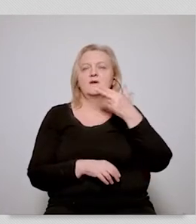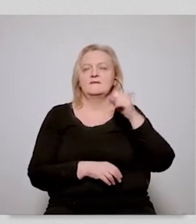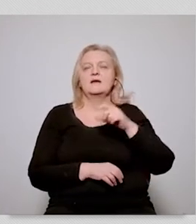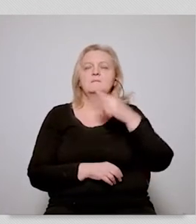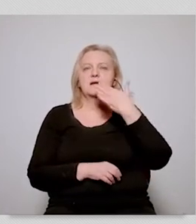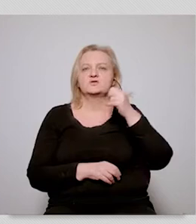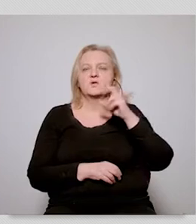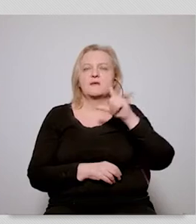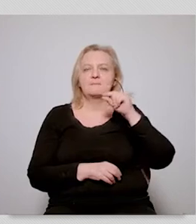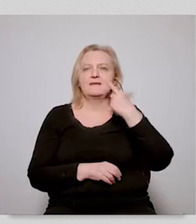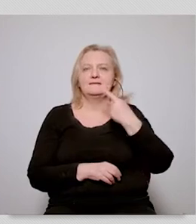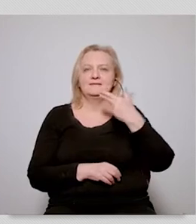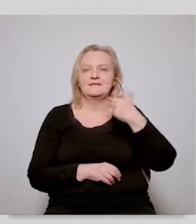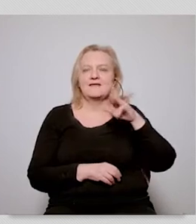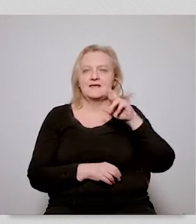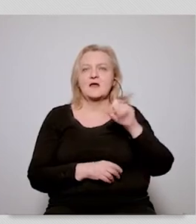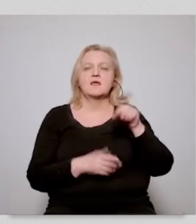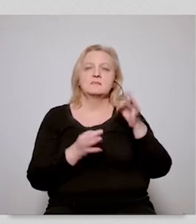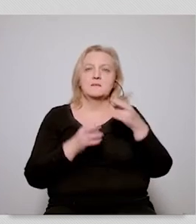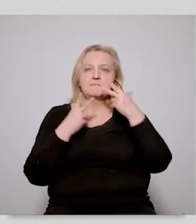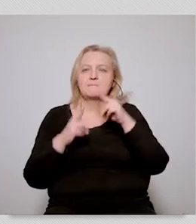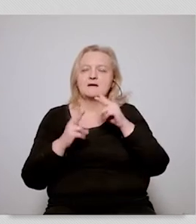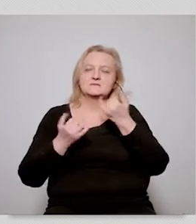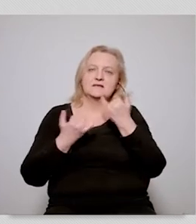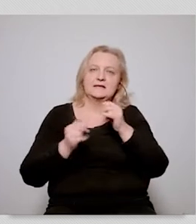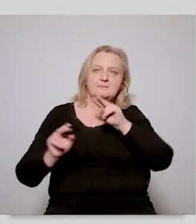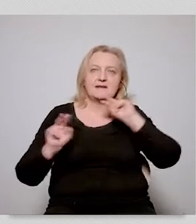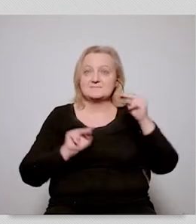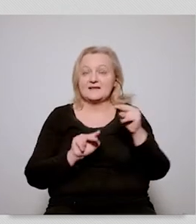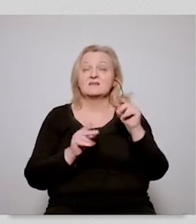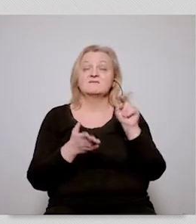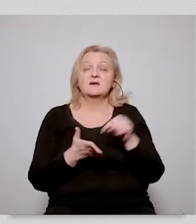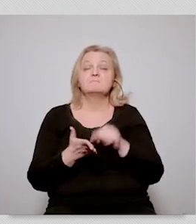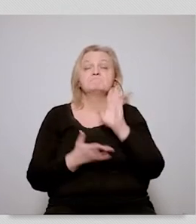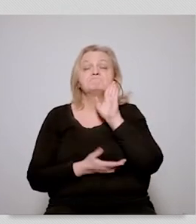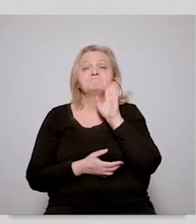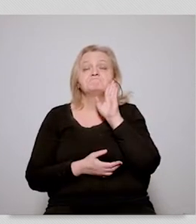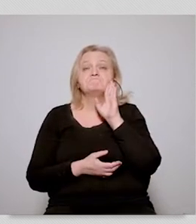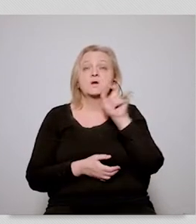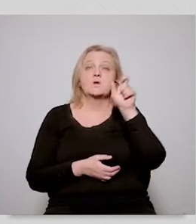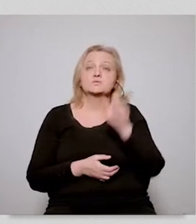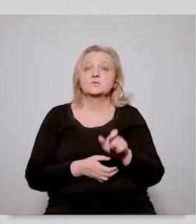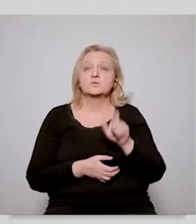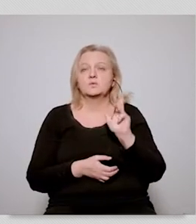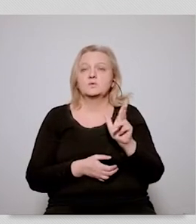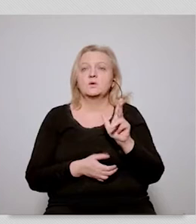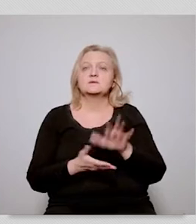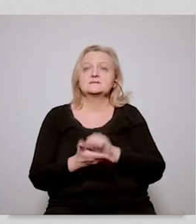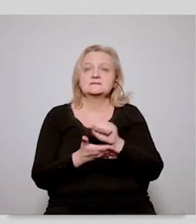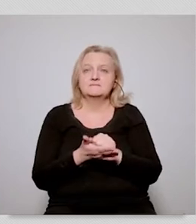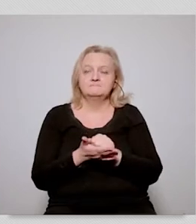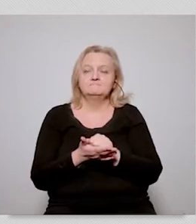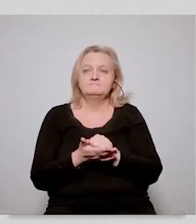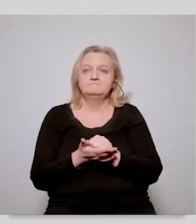to ask uh joanna much kovic pandera to present her perspective your perspective